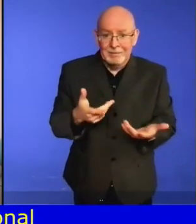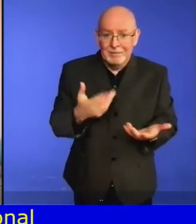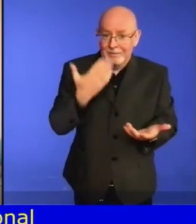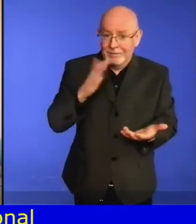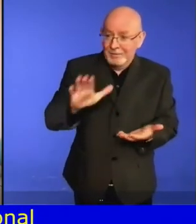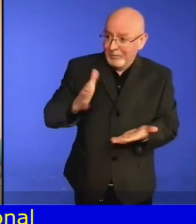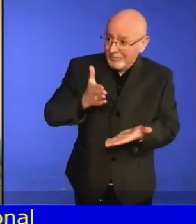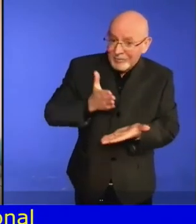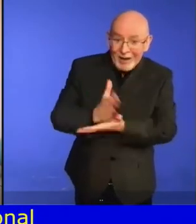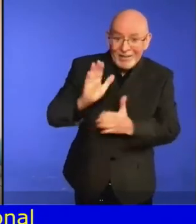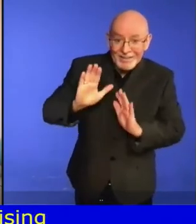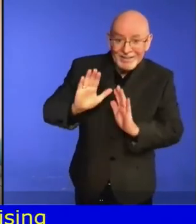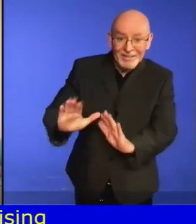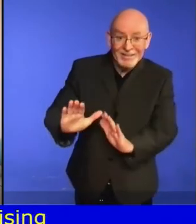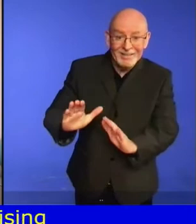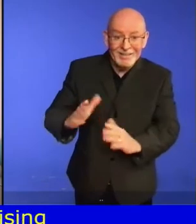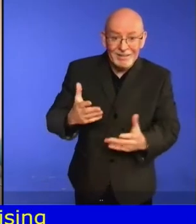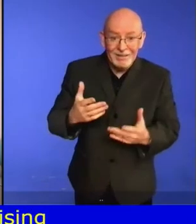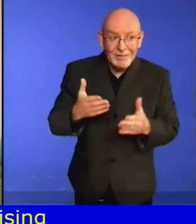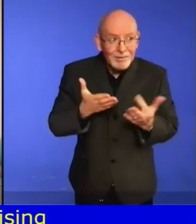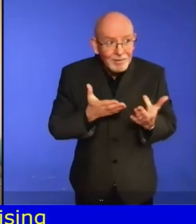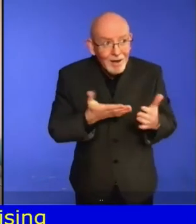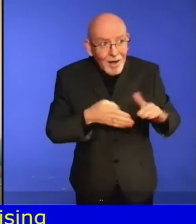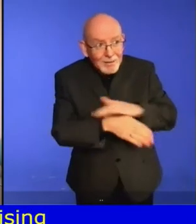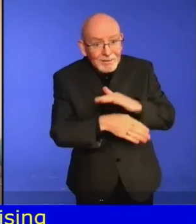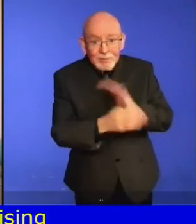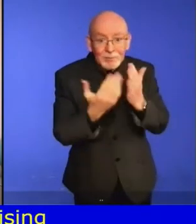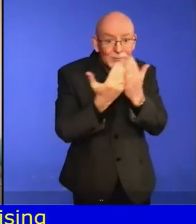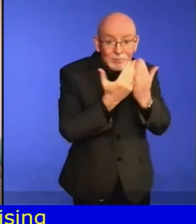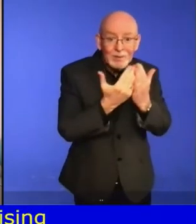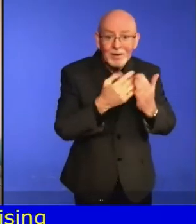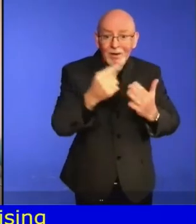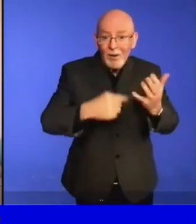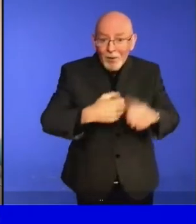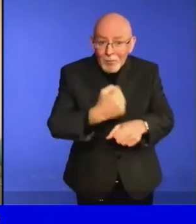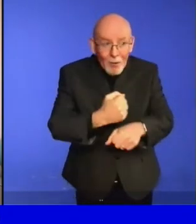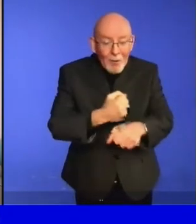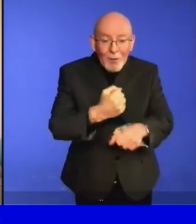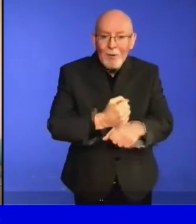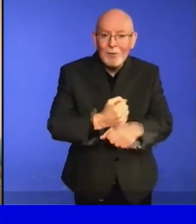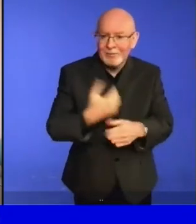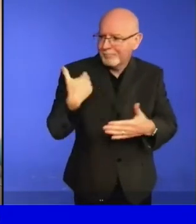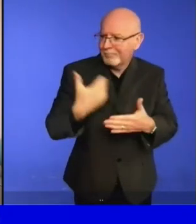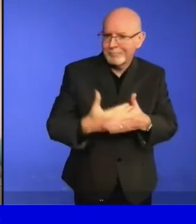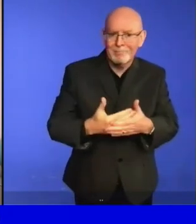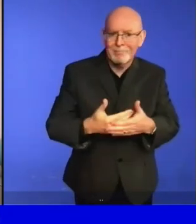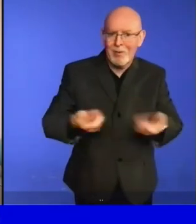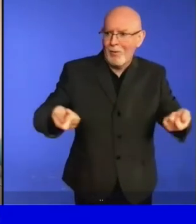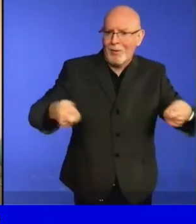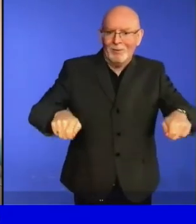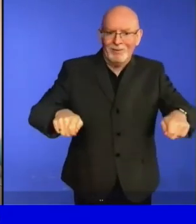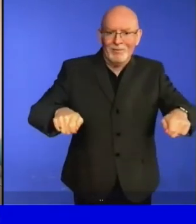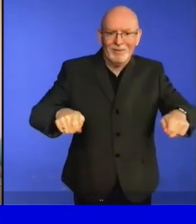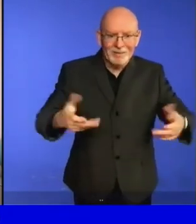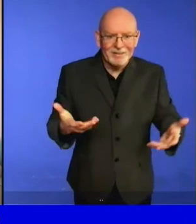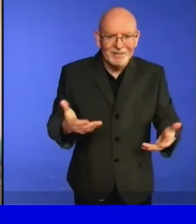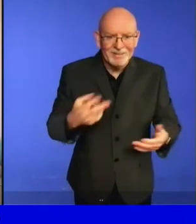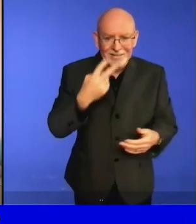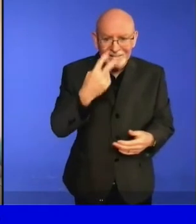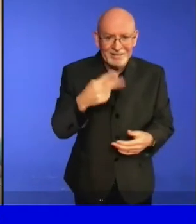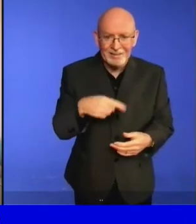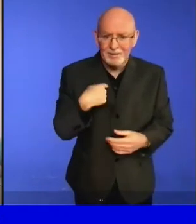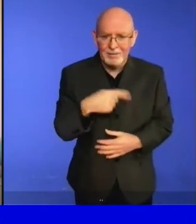found was the lack of or inadequate universal accessibility. Universal accessibility